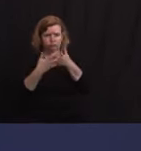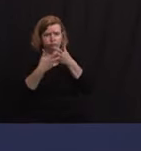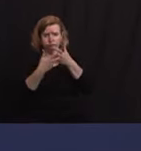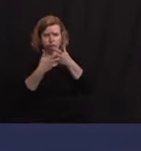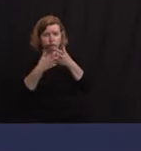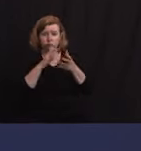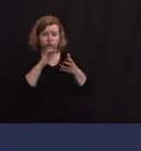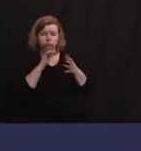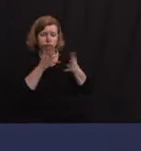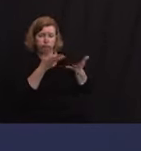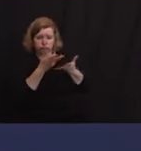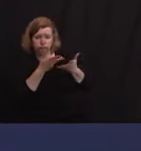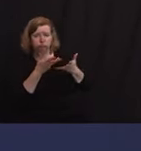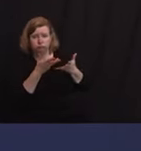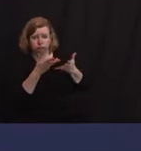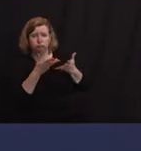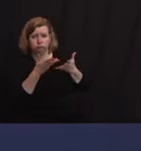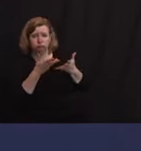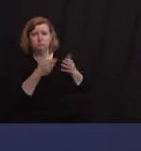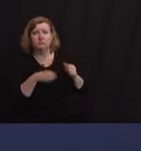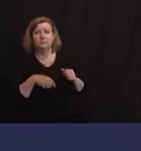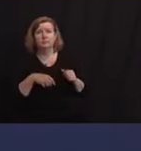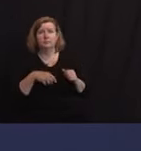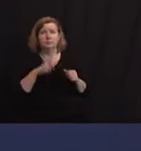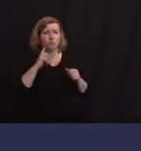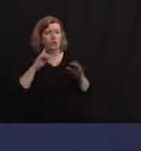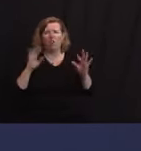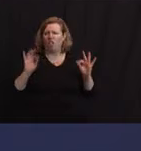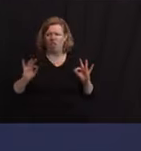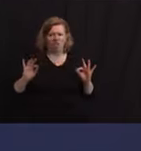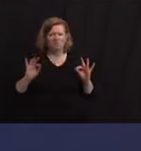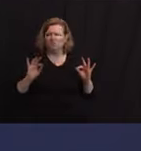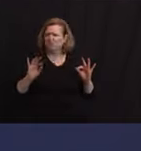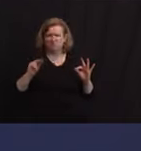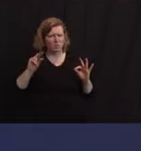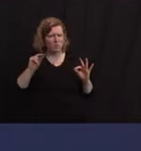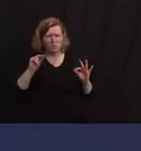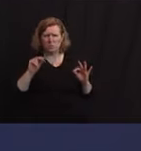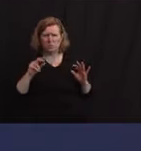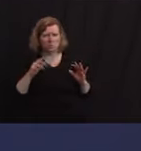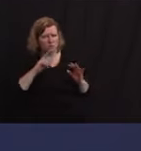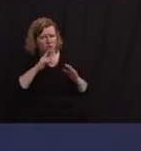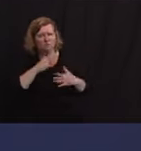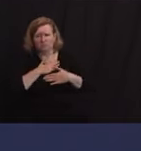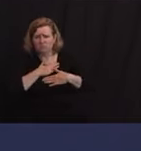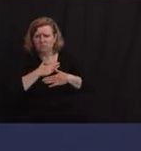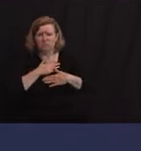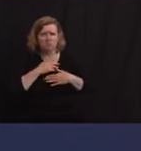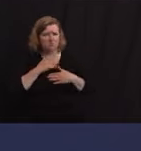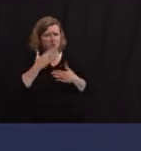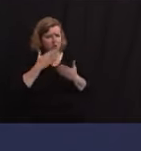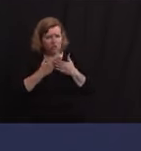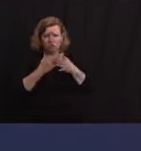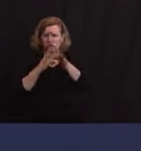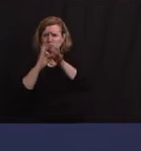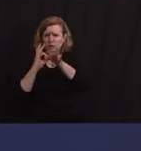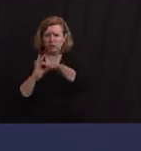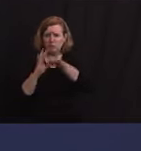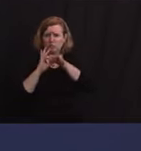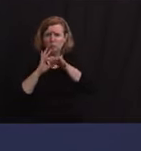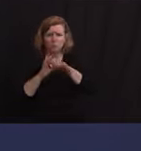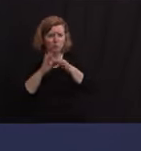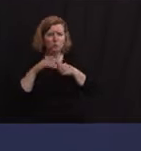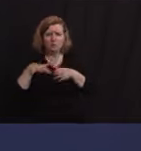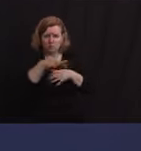take literally anything for granted. I know you guys don't, but that has served as well to date, and God willing, it will